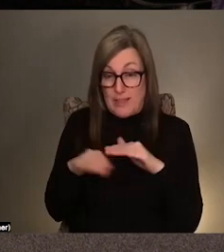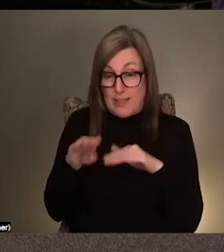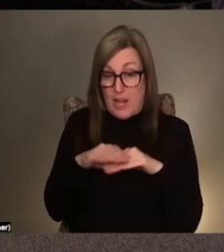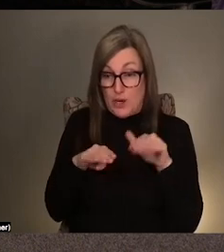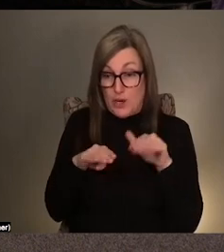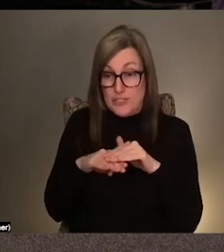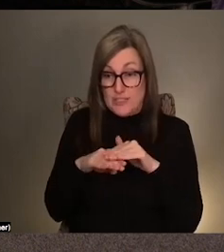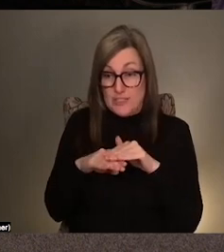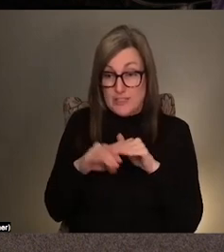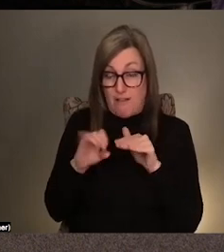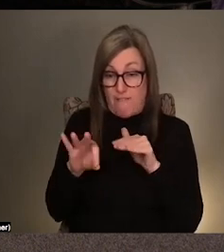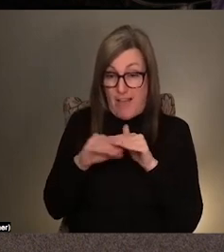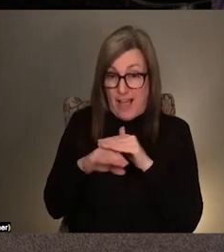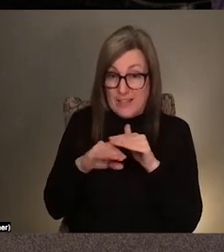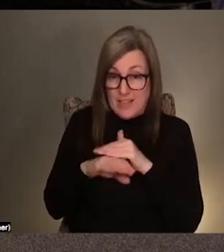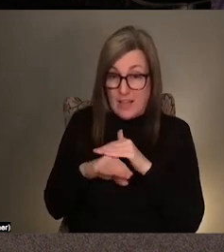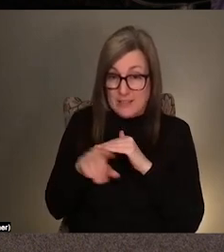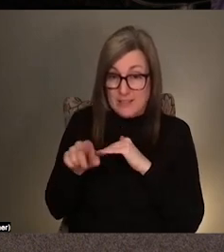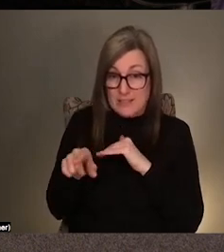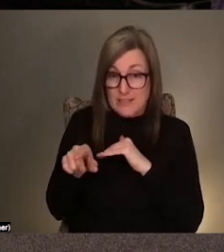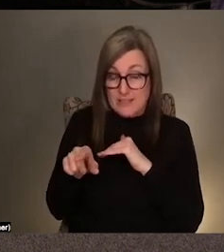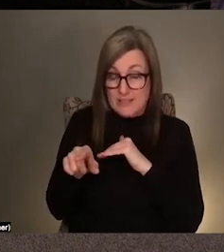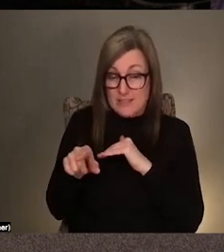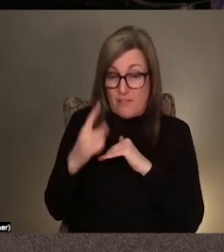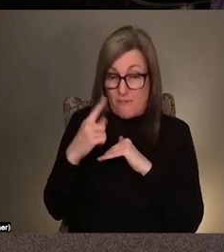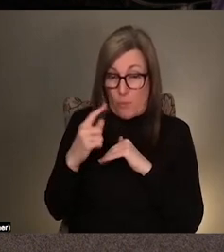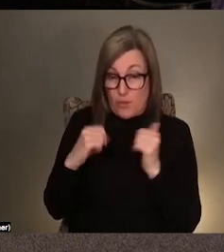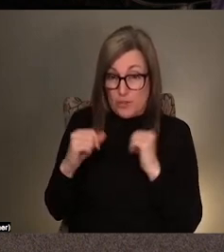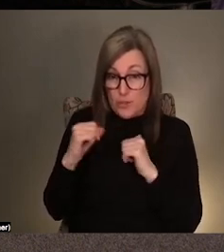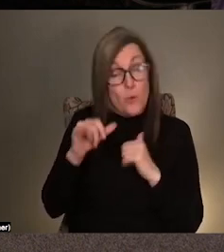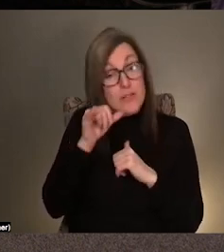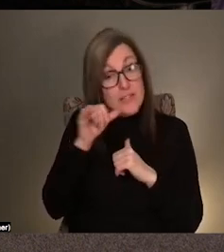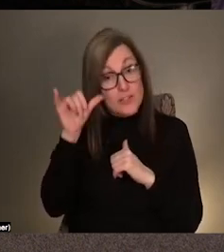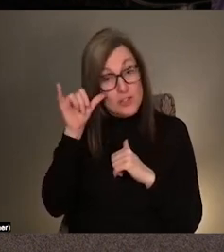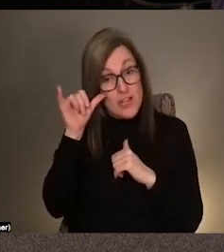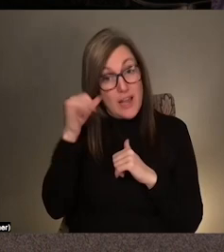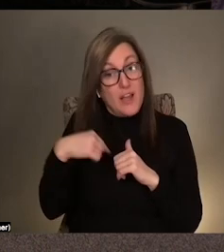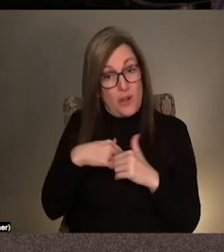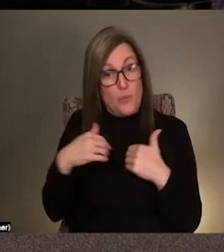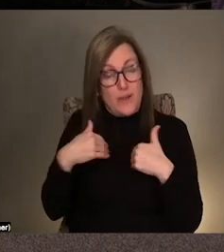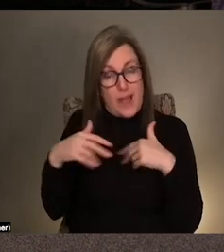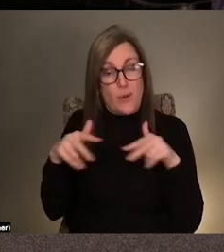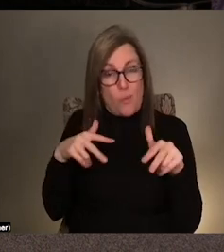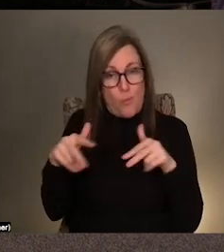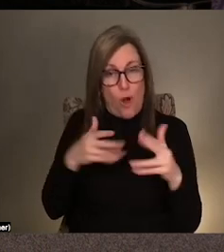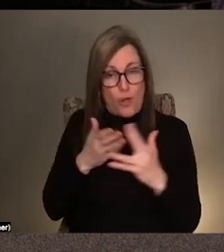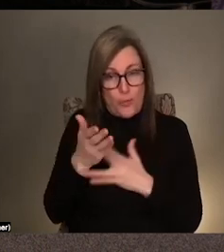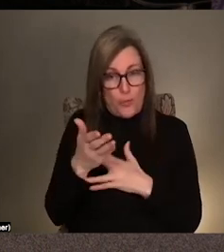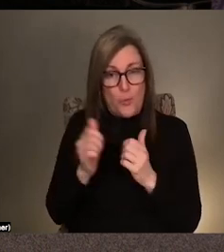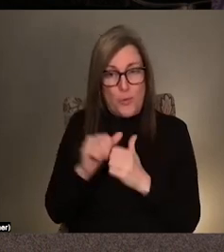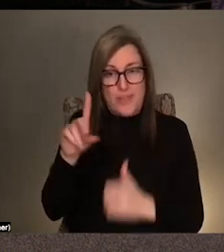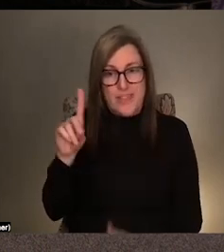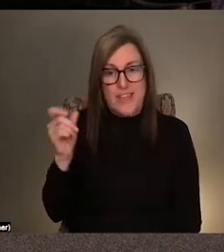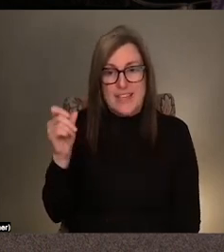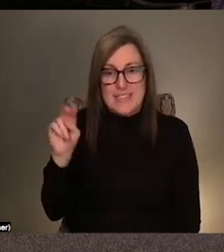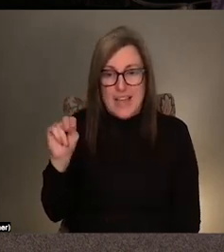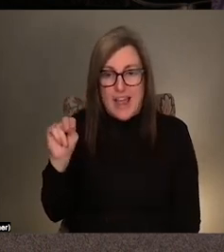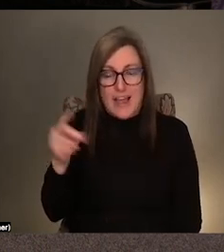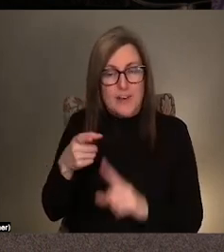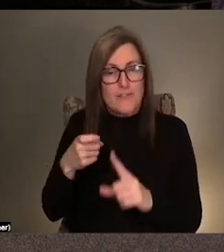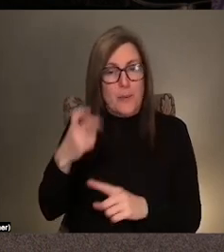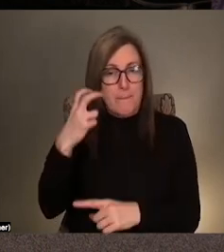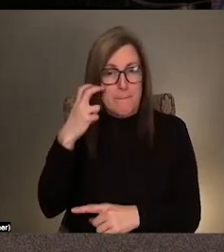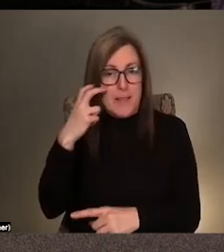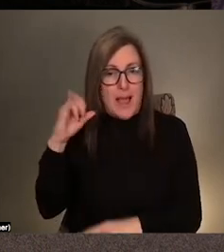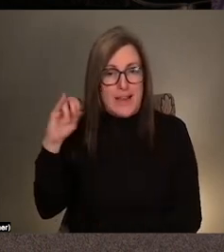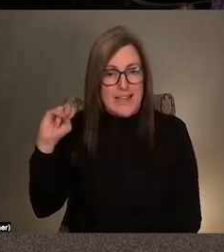access to the show. And yesterday, we had a walk through with Dan from Blind Inc, who's